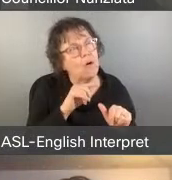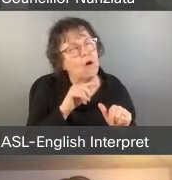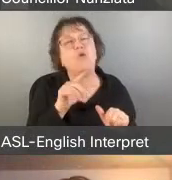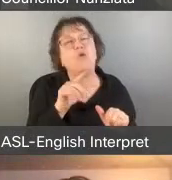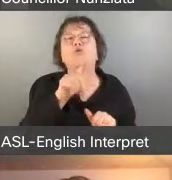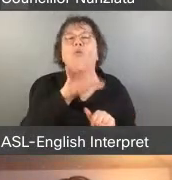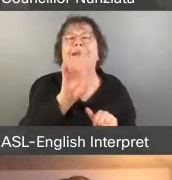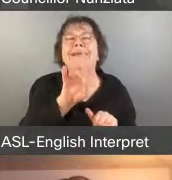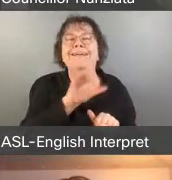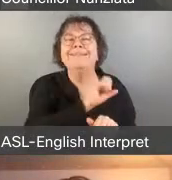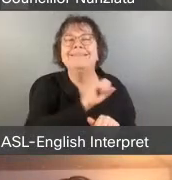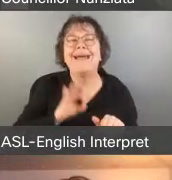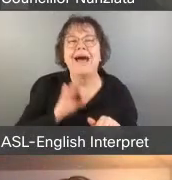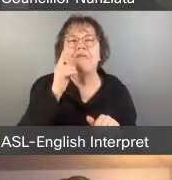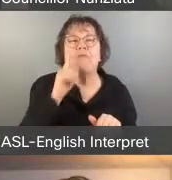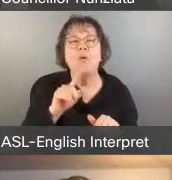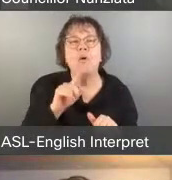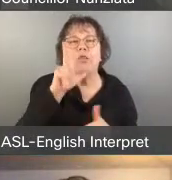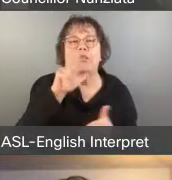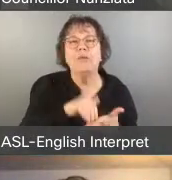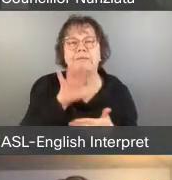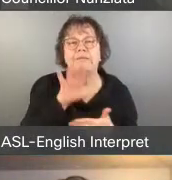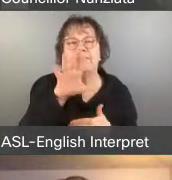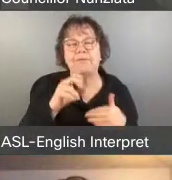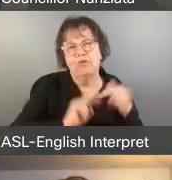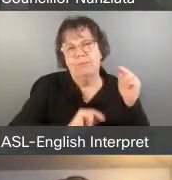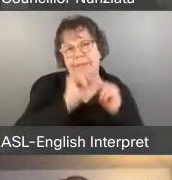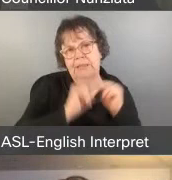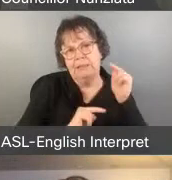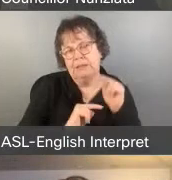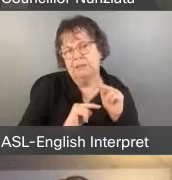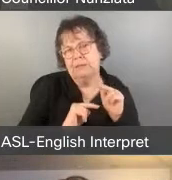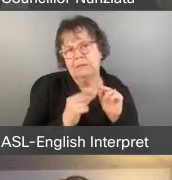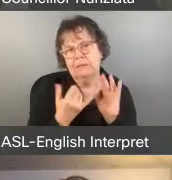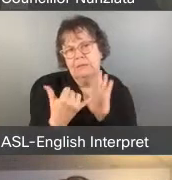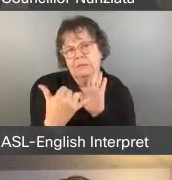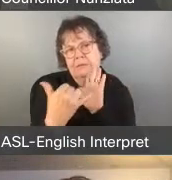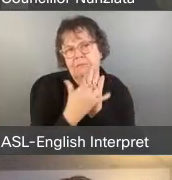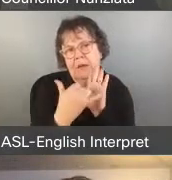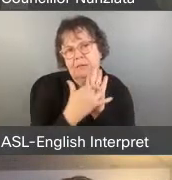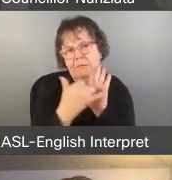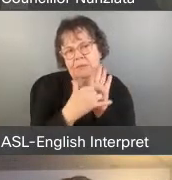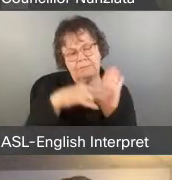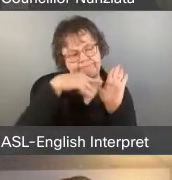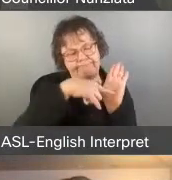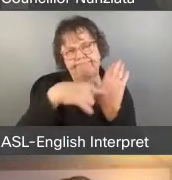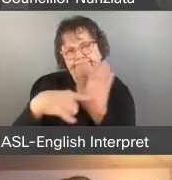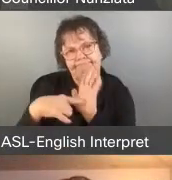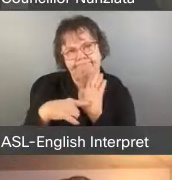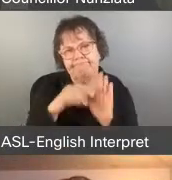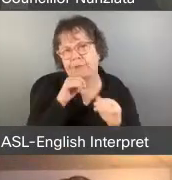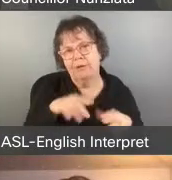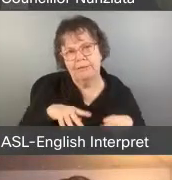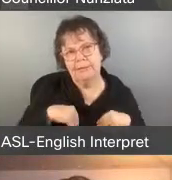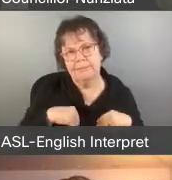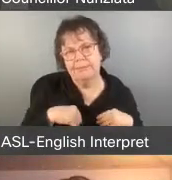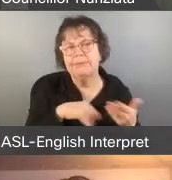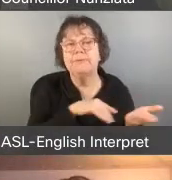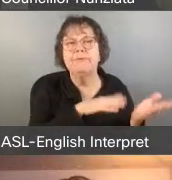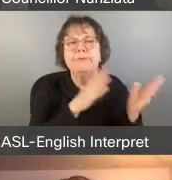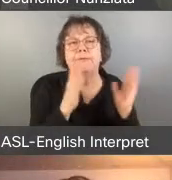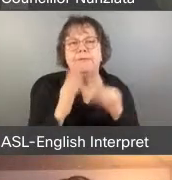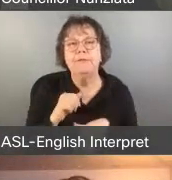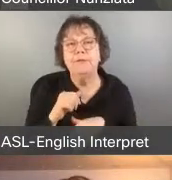is, you know, a ratio that is unsustainable and unacceptable. The ratio of bylaw officers,